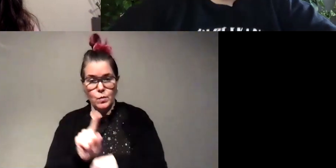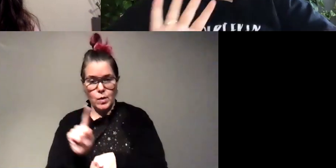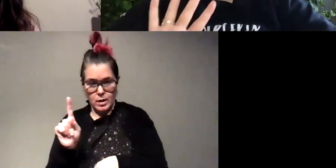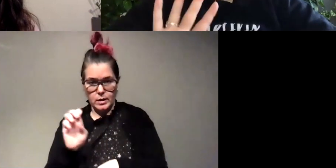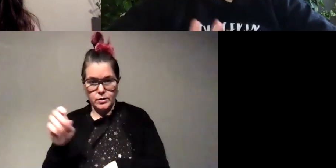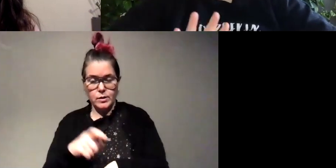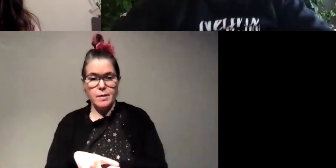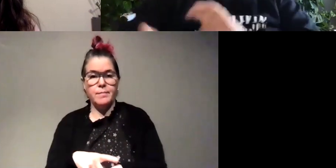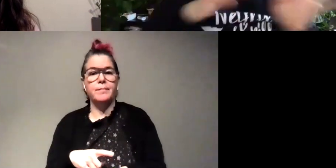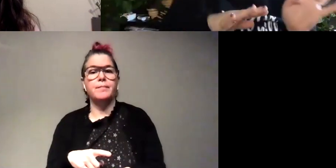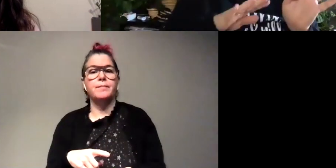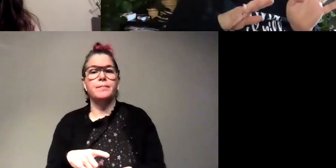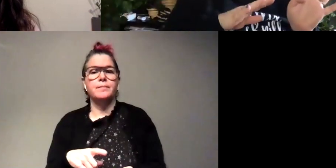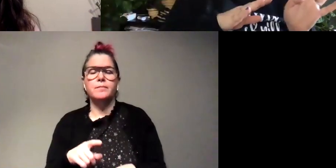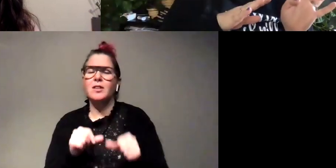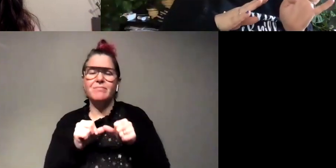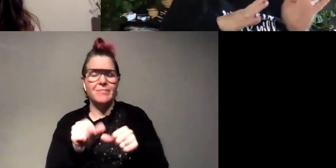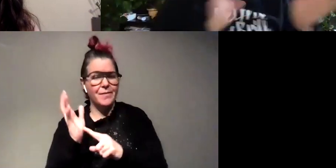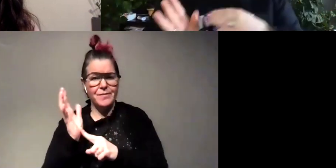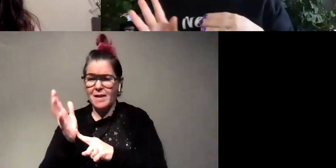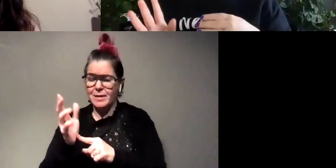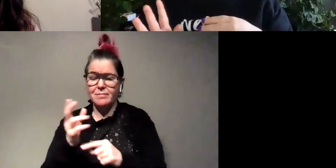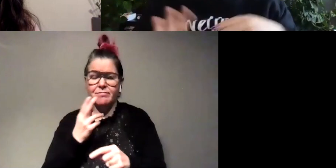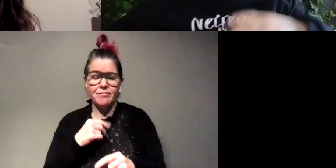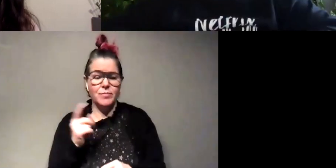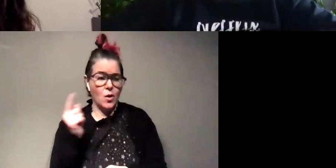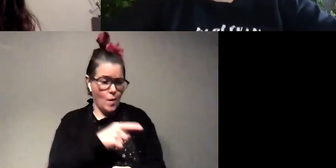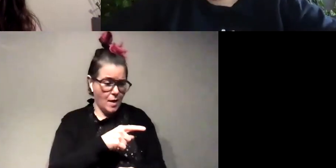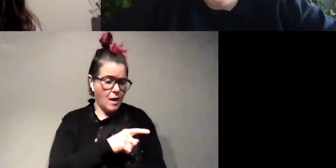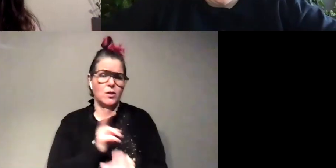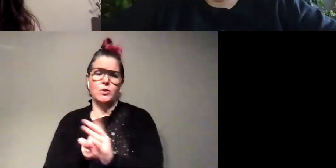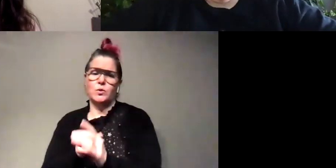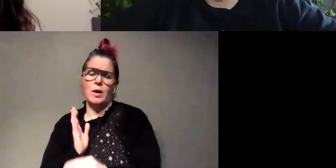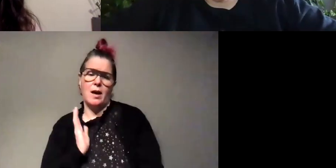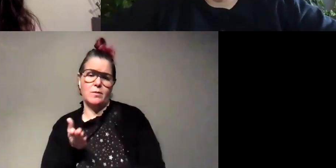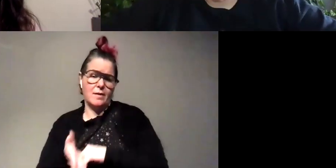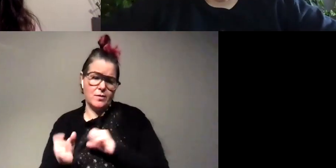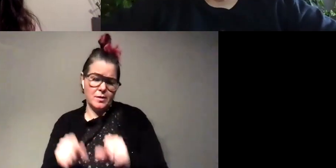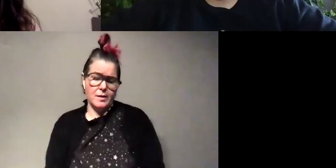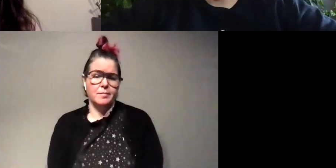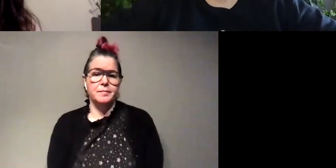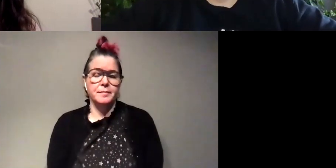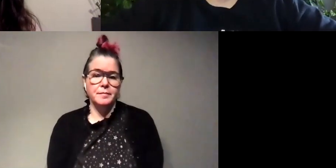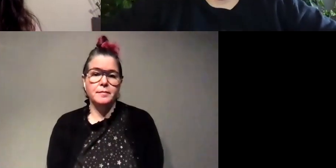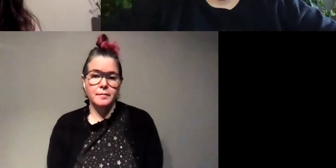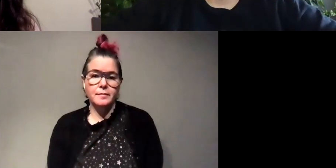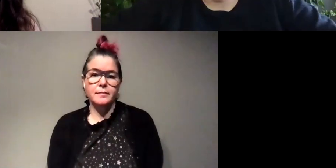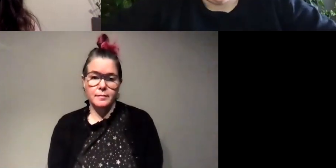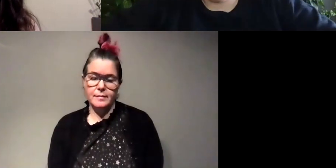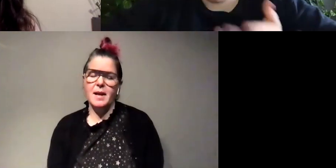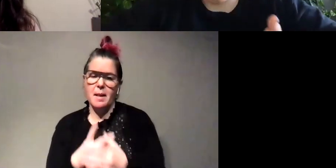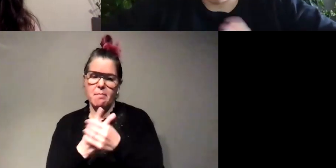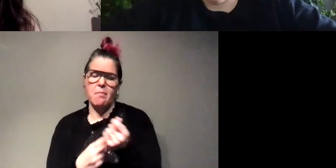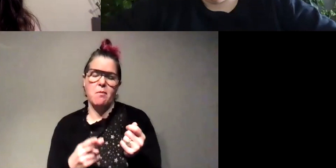well but they only last five minutes so you can go to that and then come to ours afterwards um that's you can totally fit both in